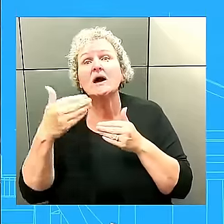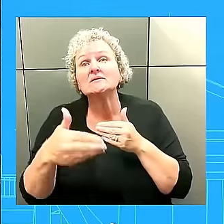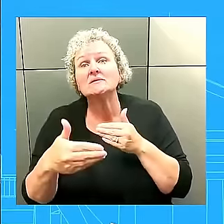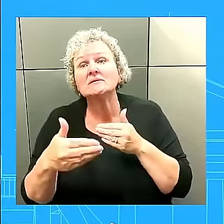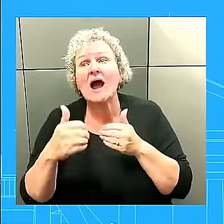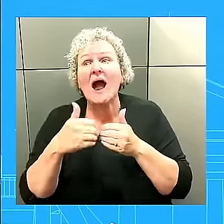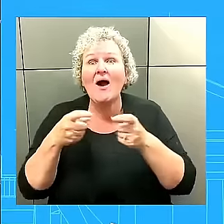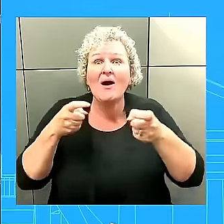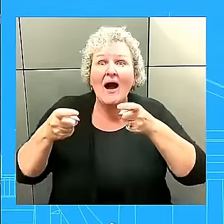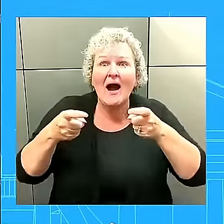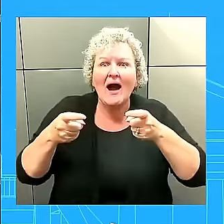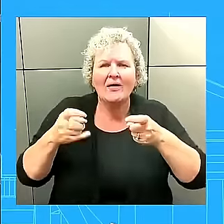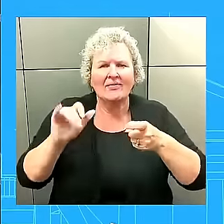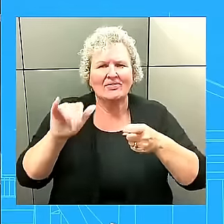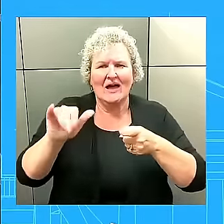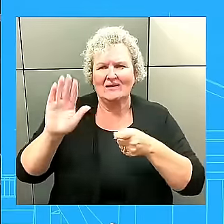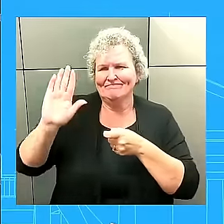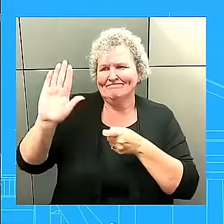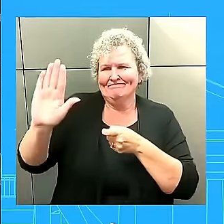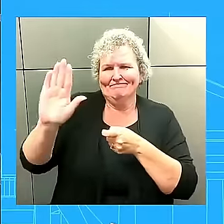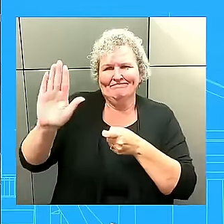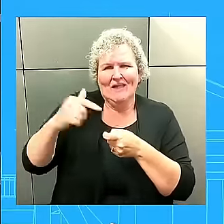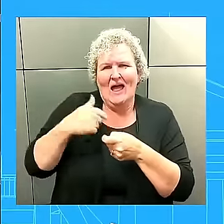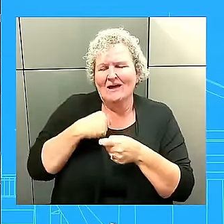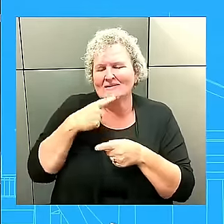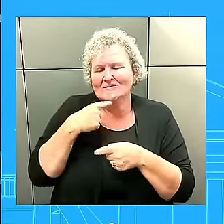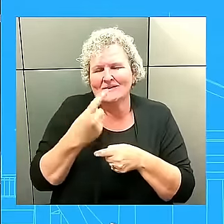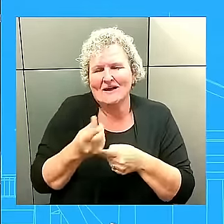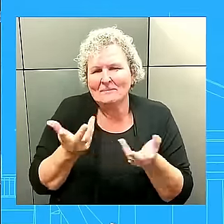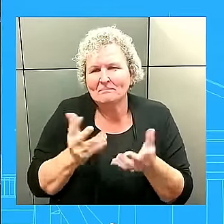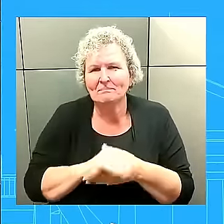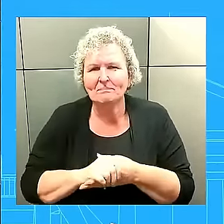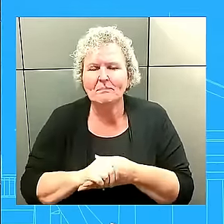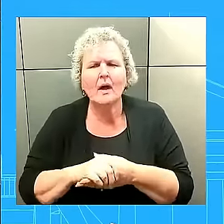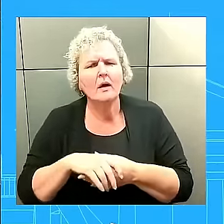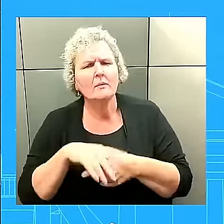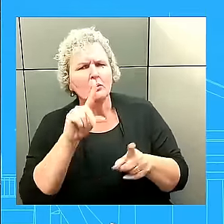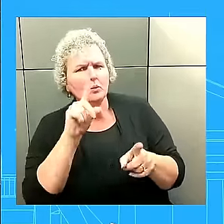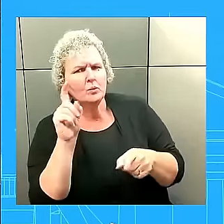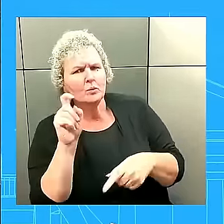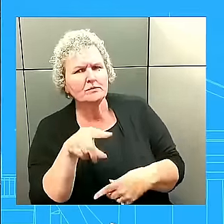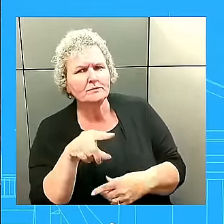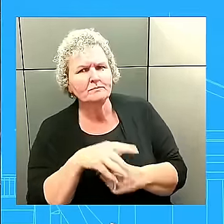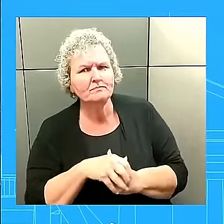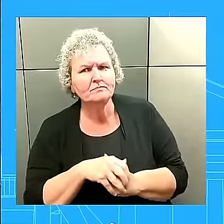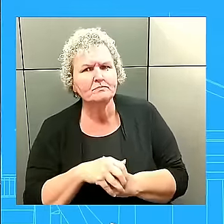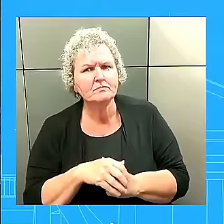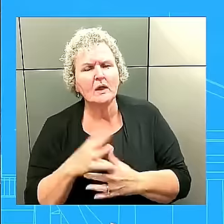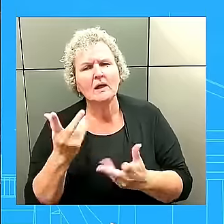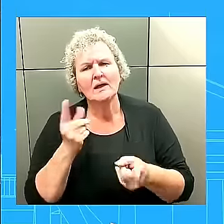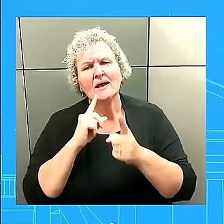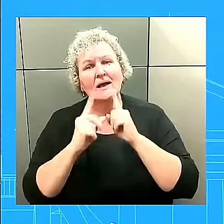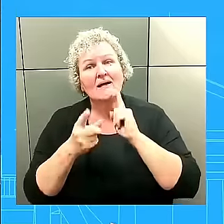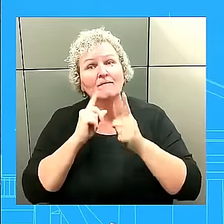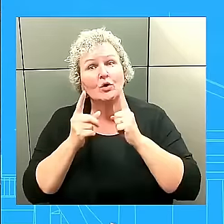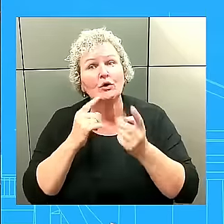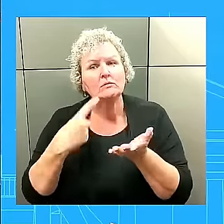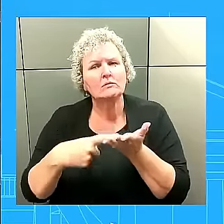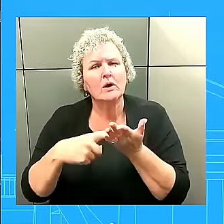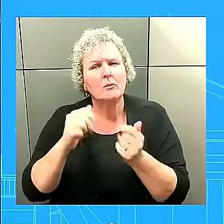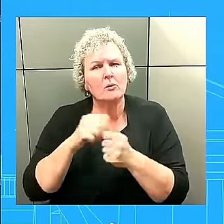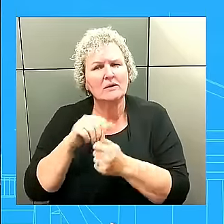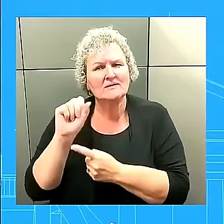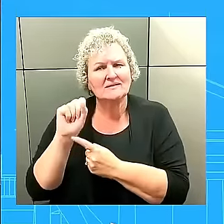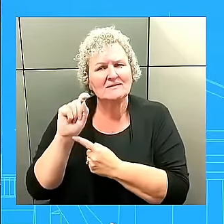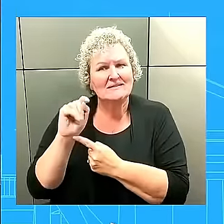from the interview. She was asking whether or not sexism would come into play in this election. She said, I don't think of it that way. Obviously, the former president Barack Obama said